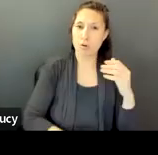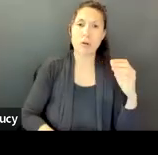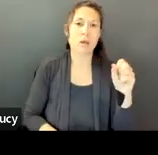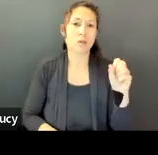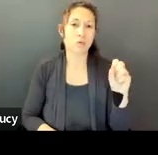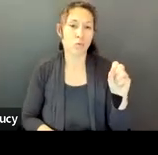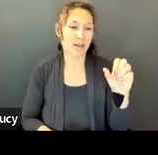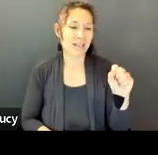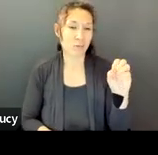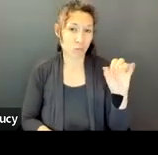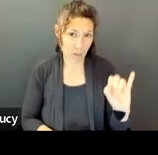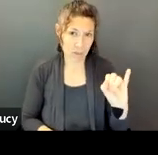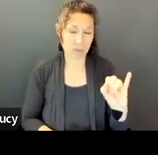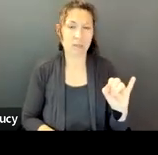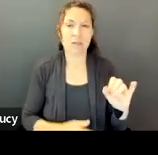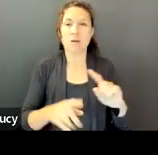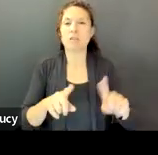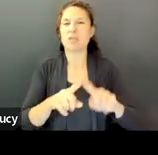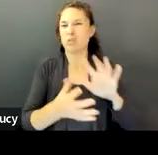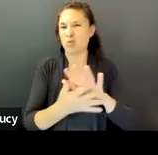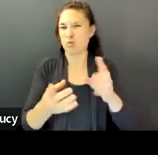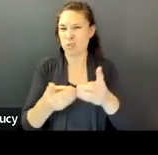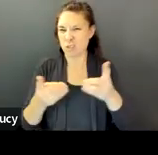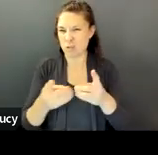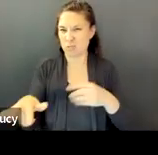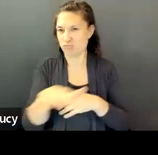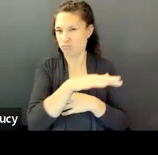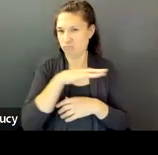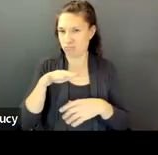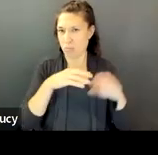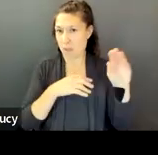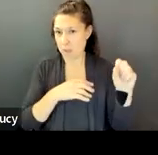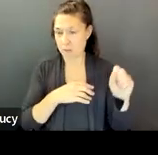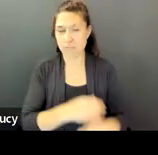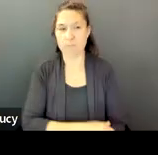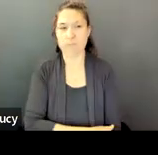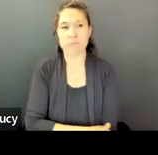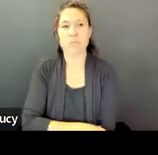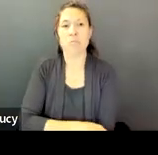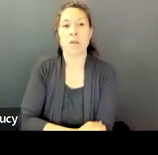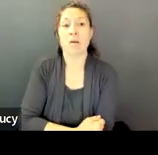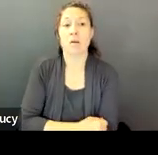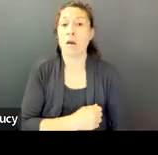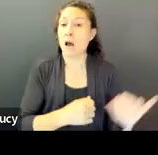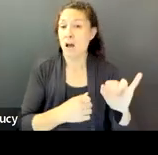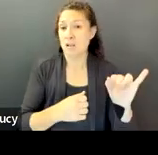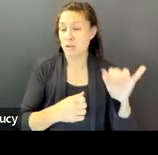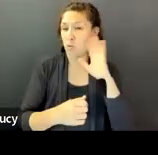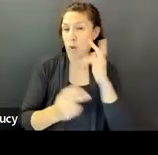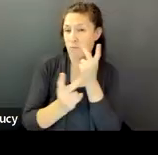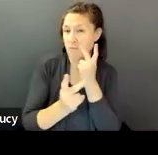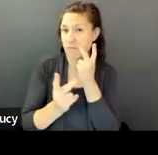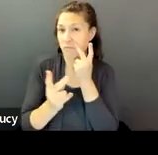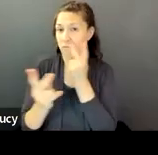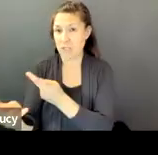by districts throughout the Commonwealth. This review will likely include site visits to the facilities that